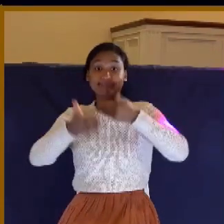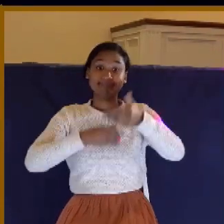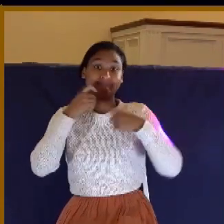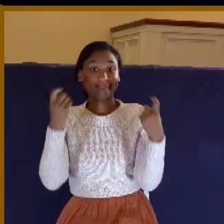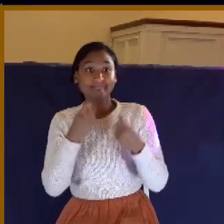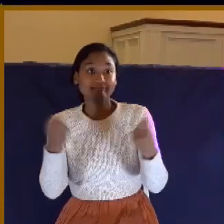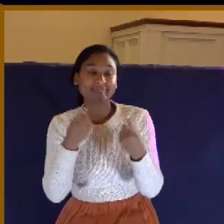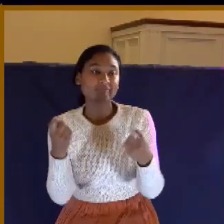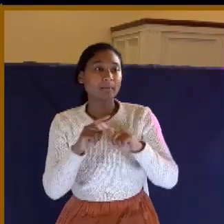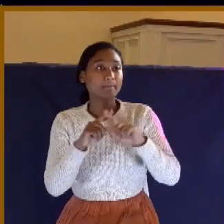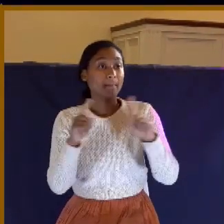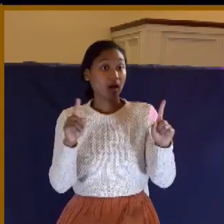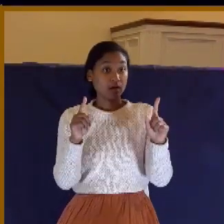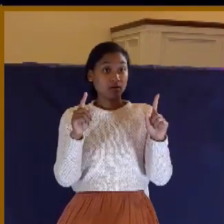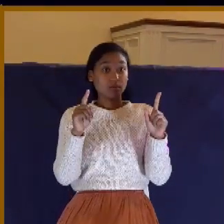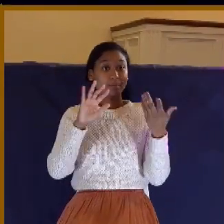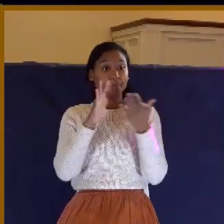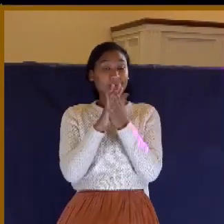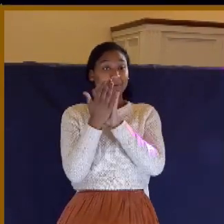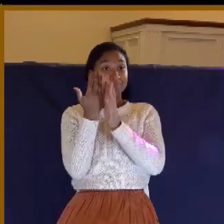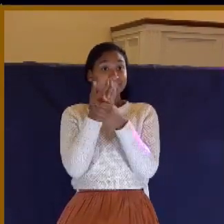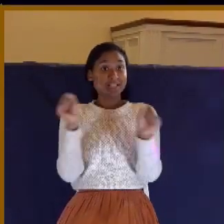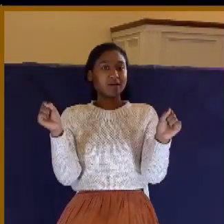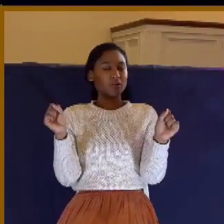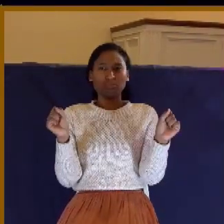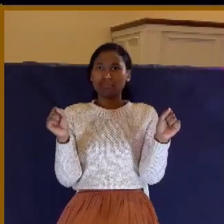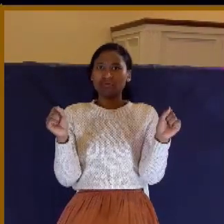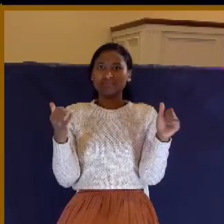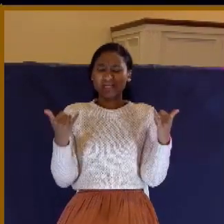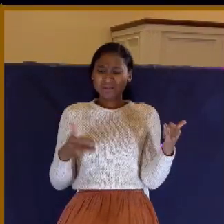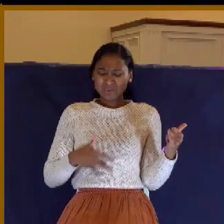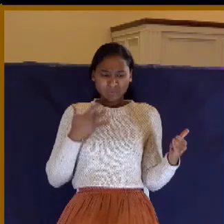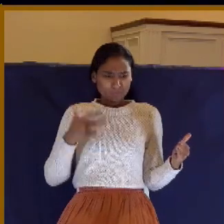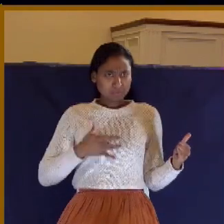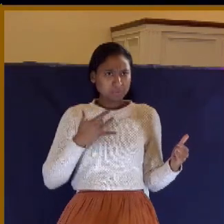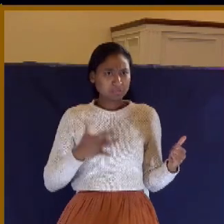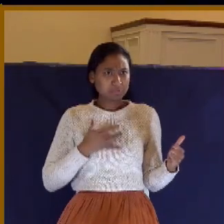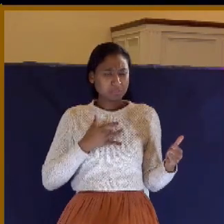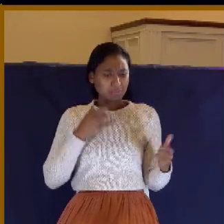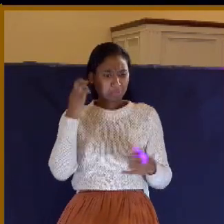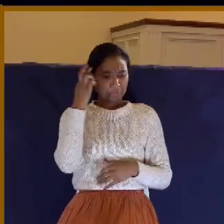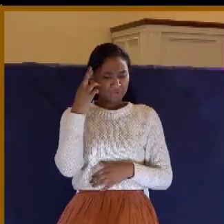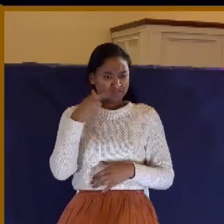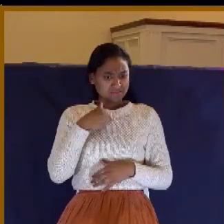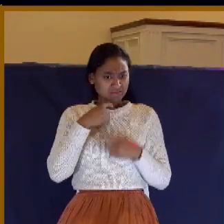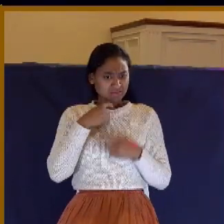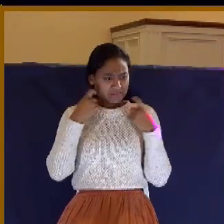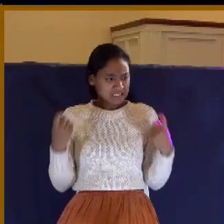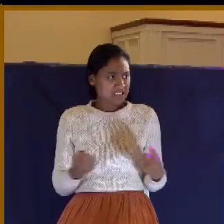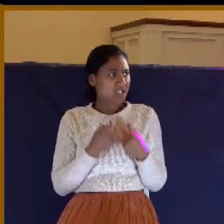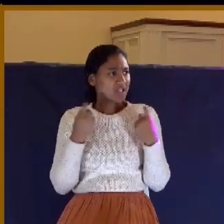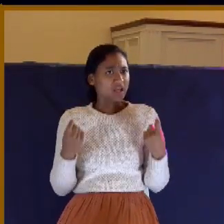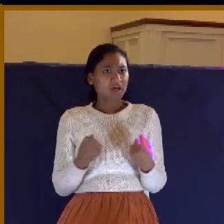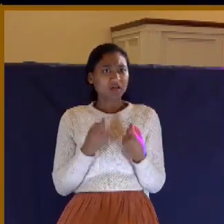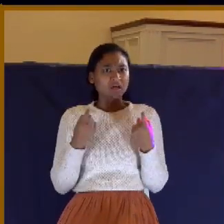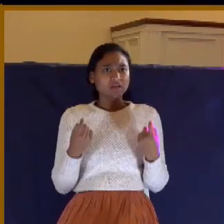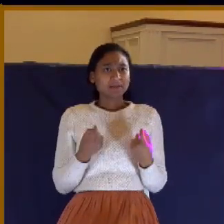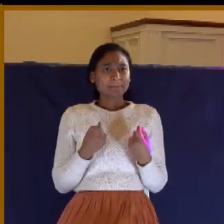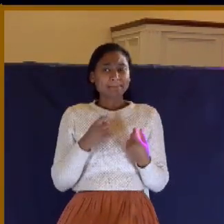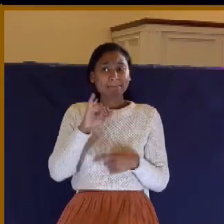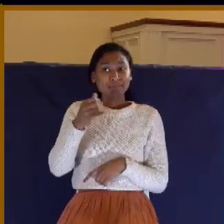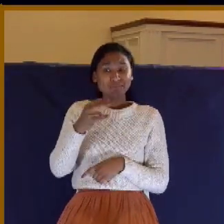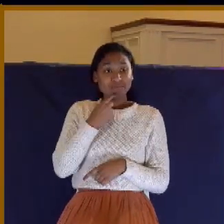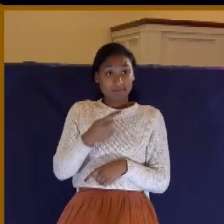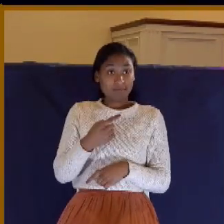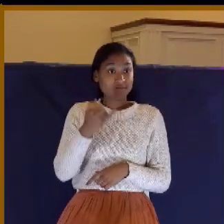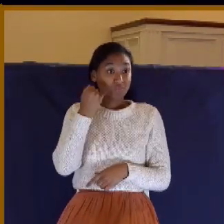But after salvation, there's a new sensitivity to sin. So much so that John says, Look, if